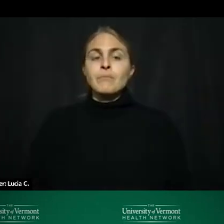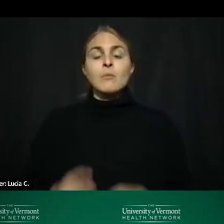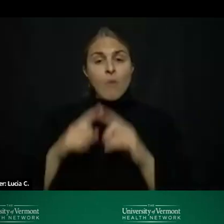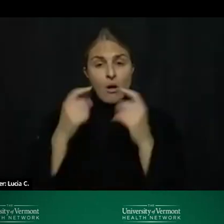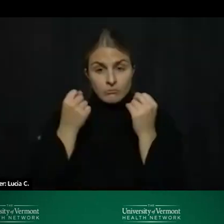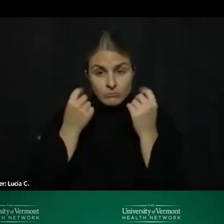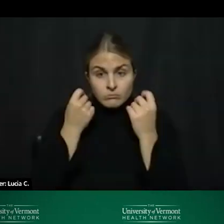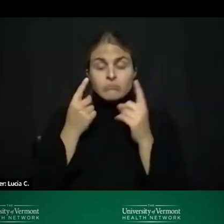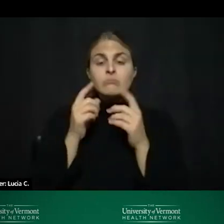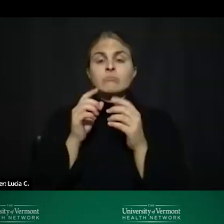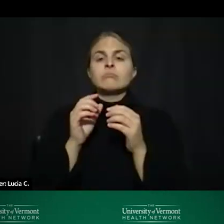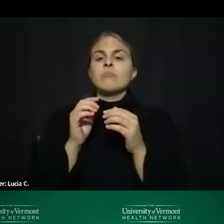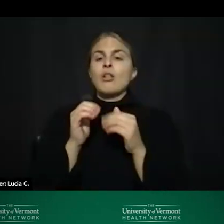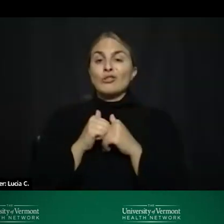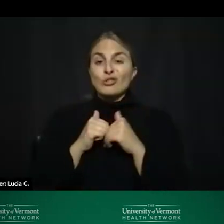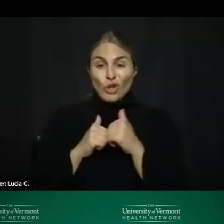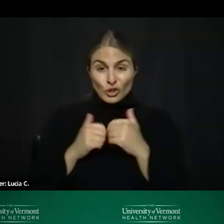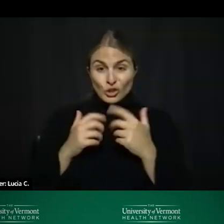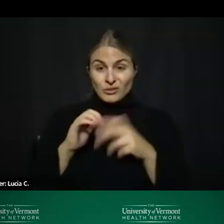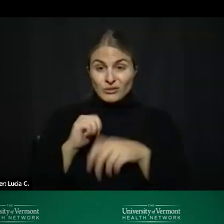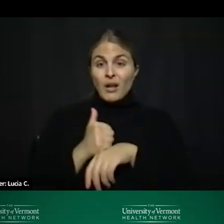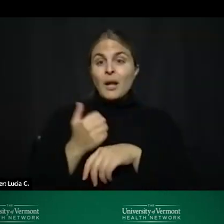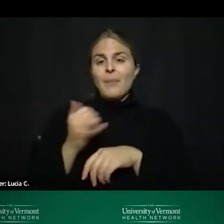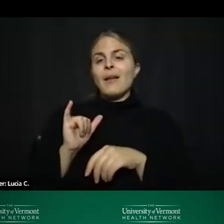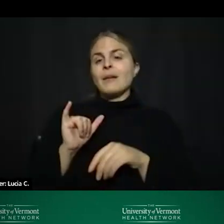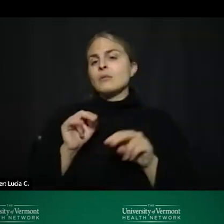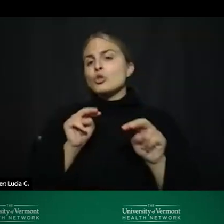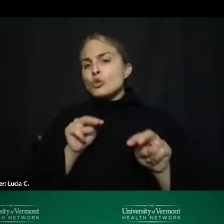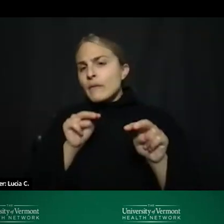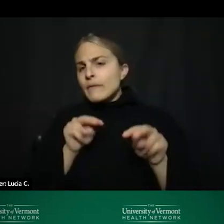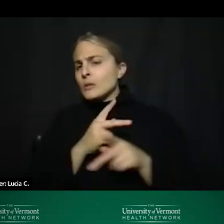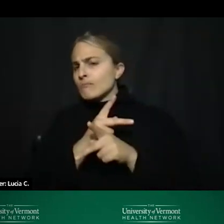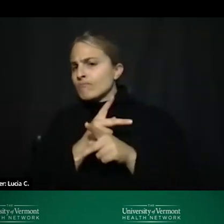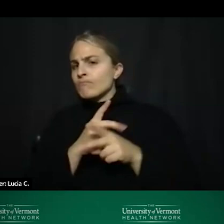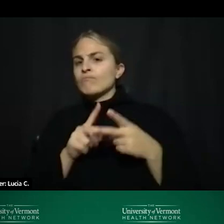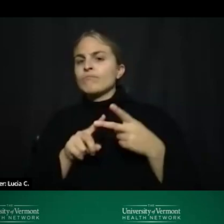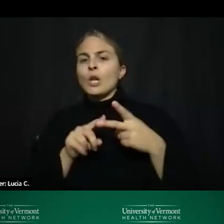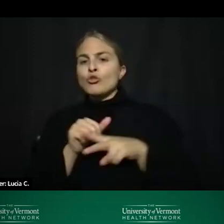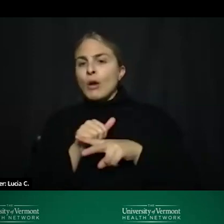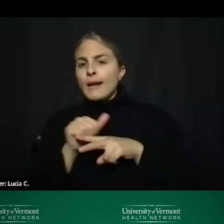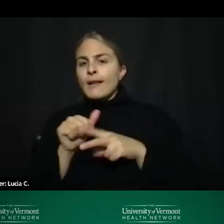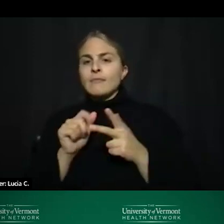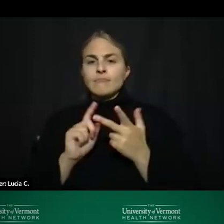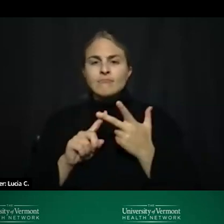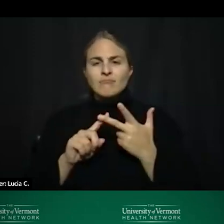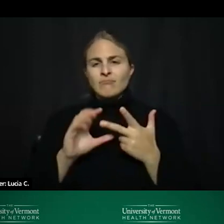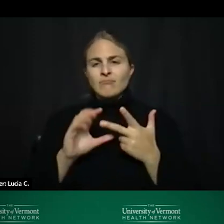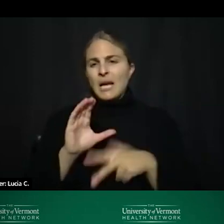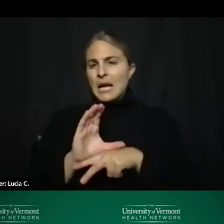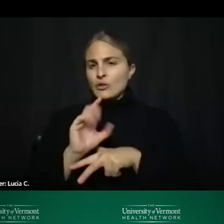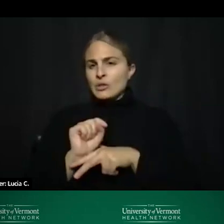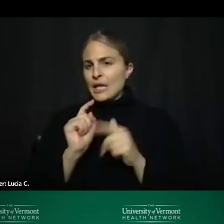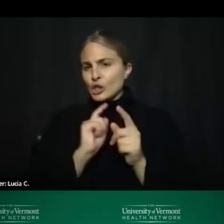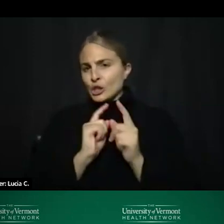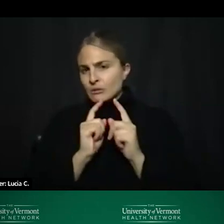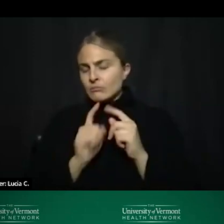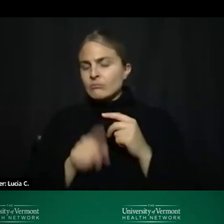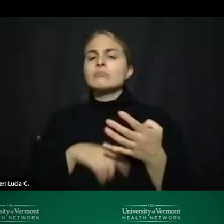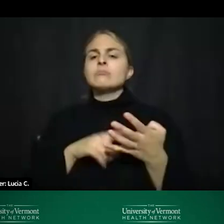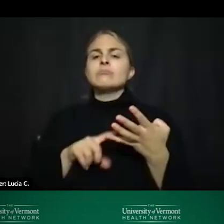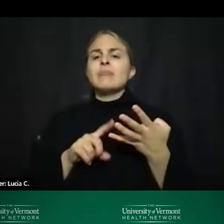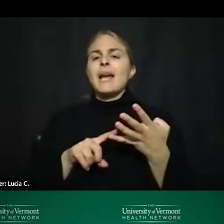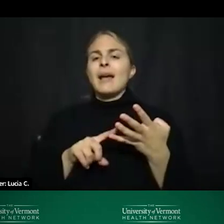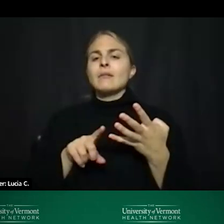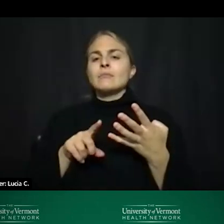um the structures in place like supervision training consultation support and then specific wellness